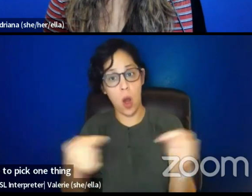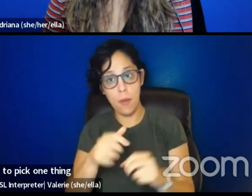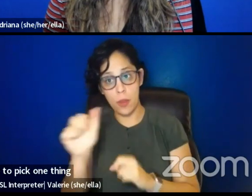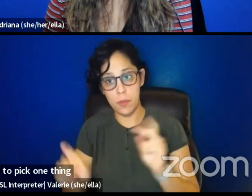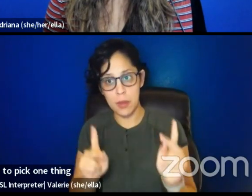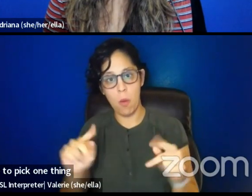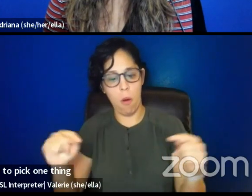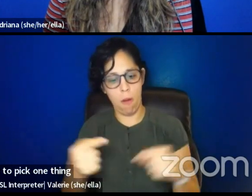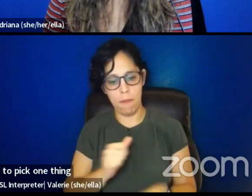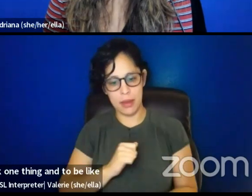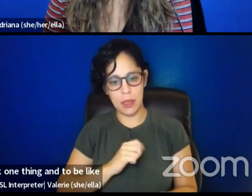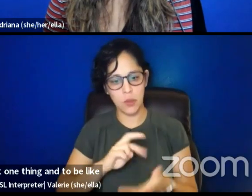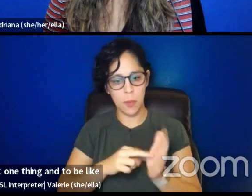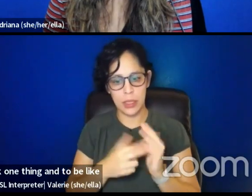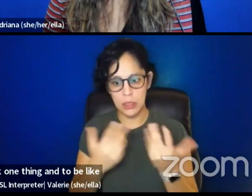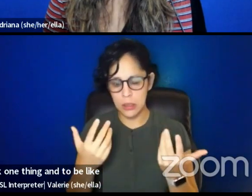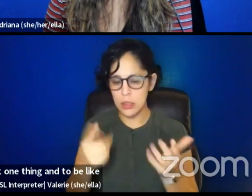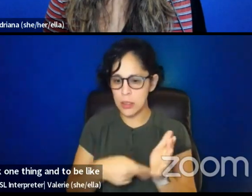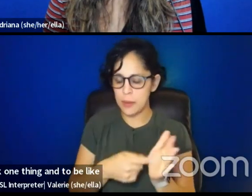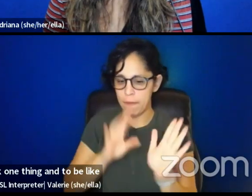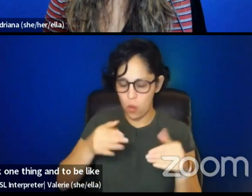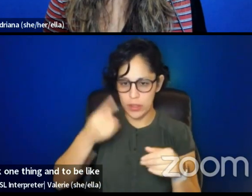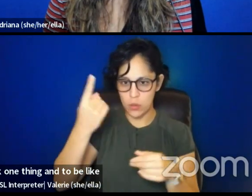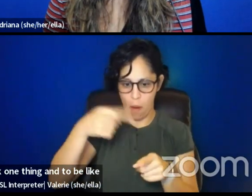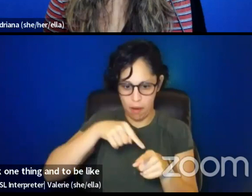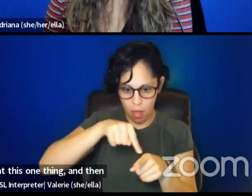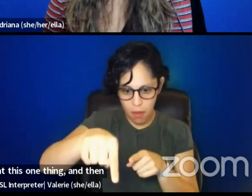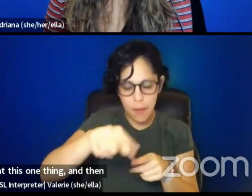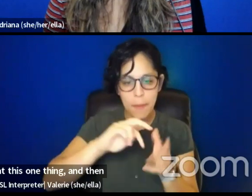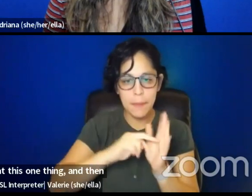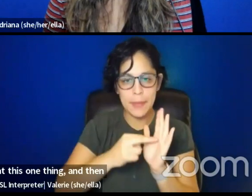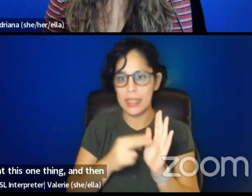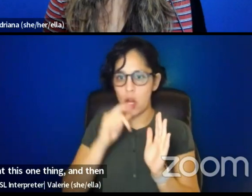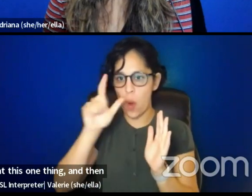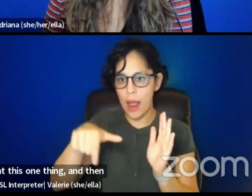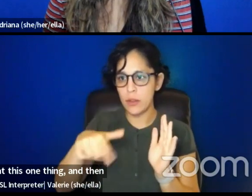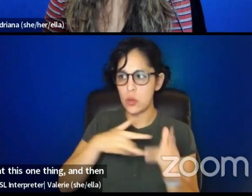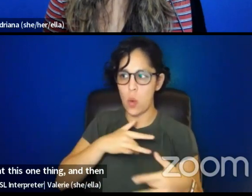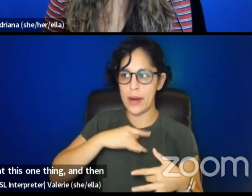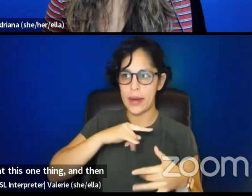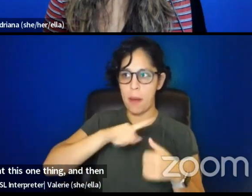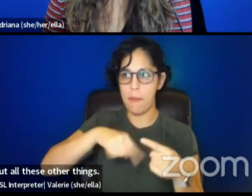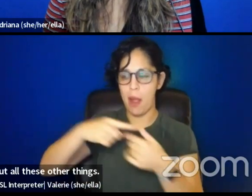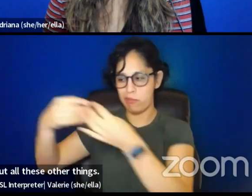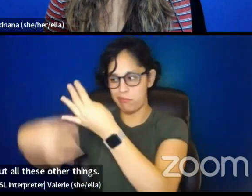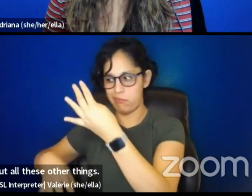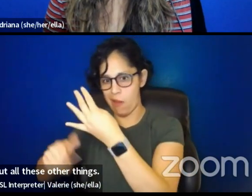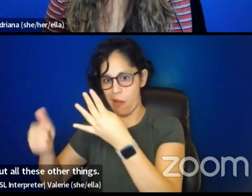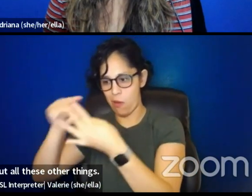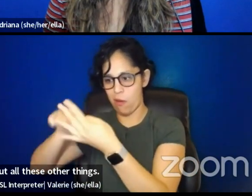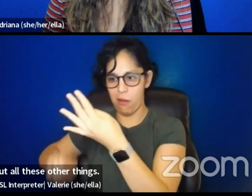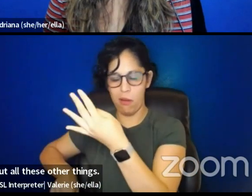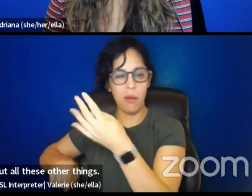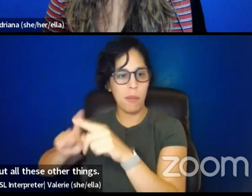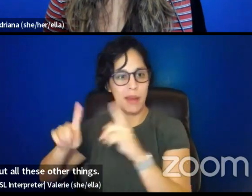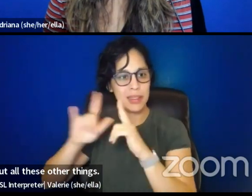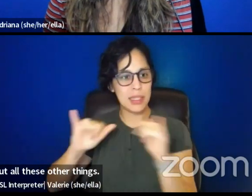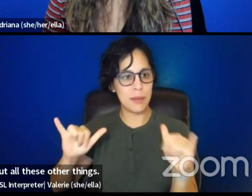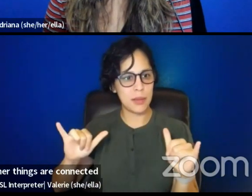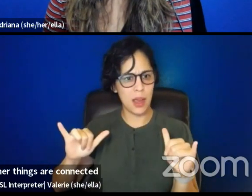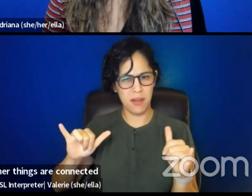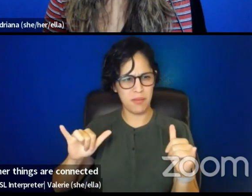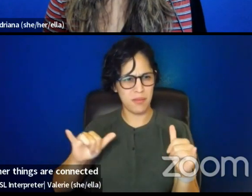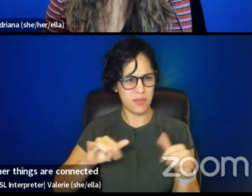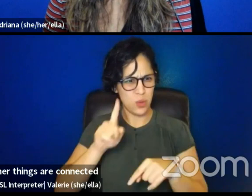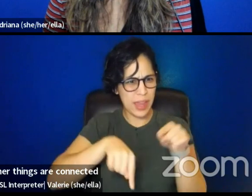awesome at this one thing. And then you don't have to worry about all these other things. Um, when in reality, all of the other things are, are connected,